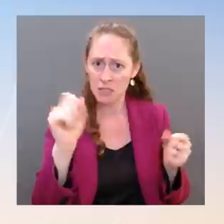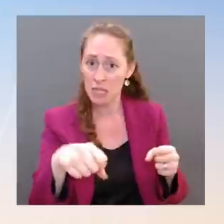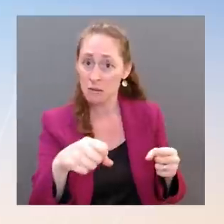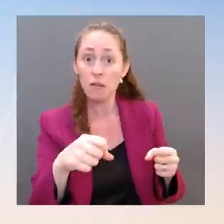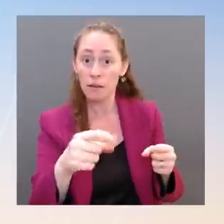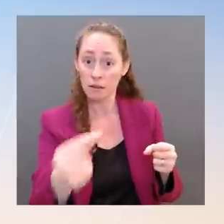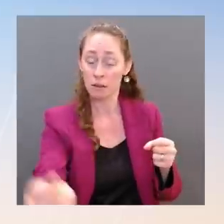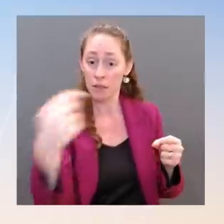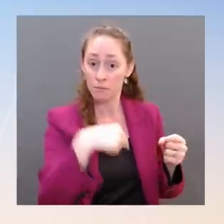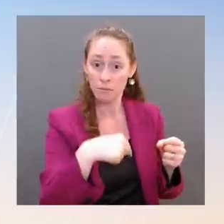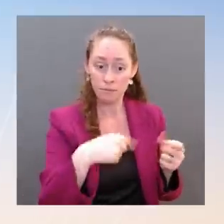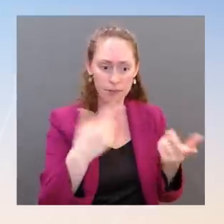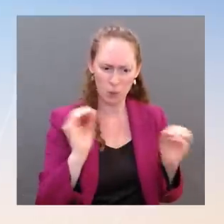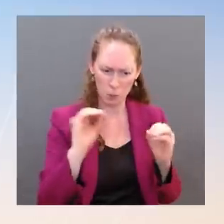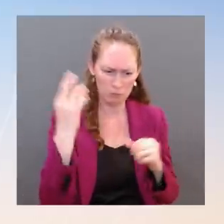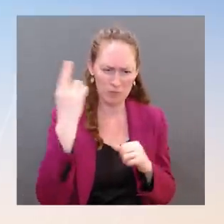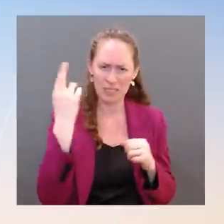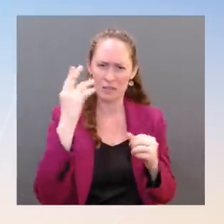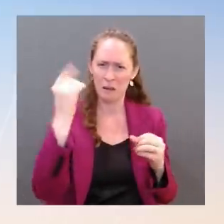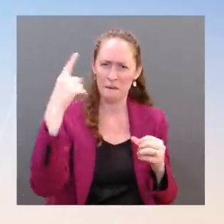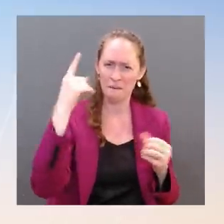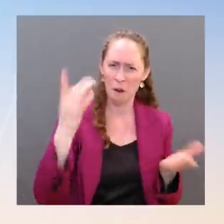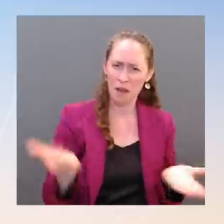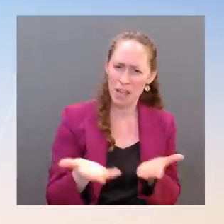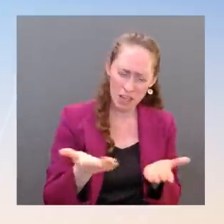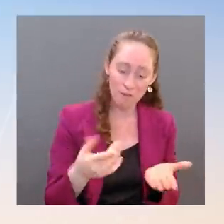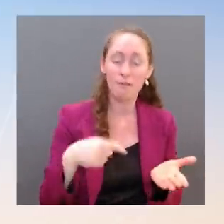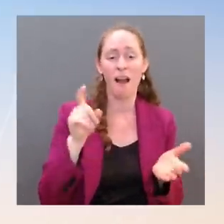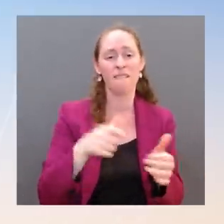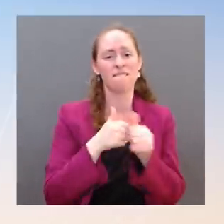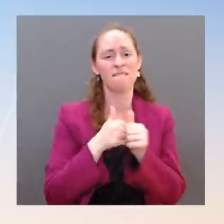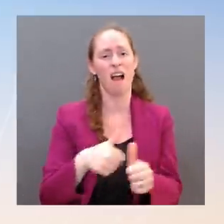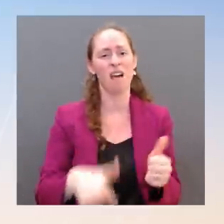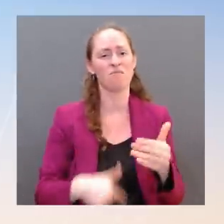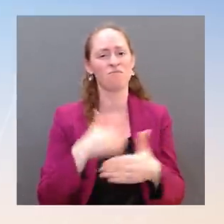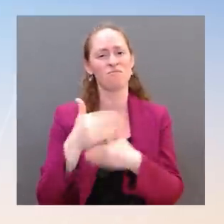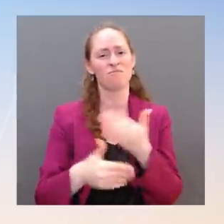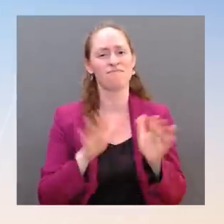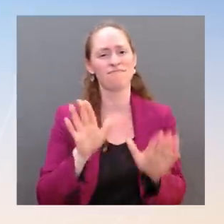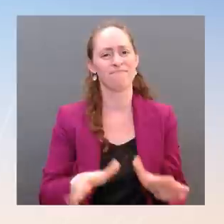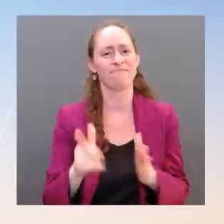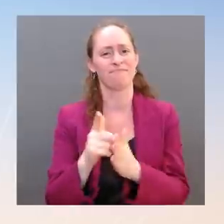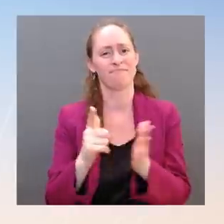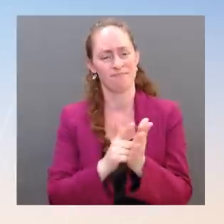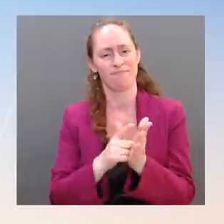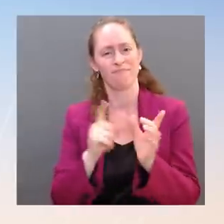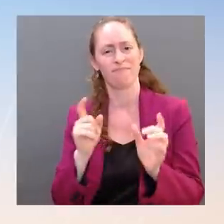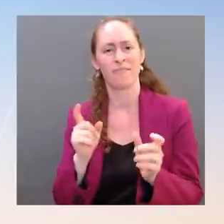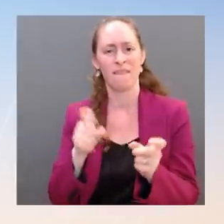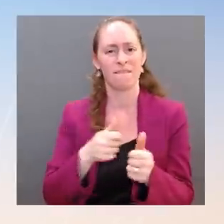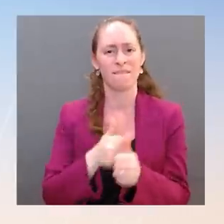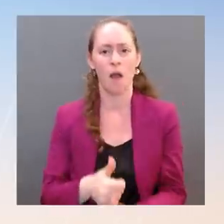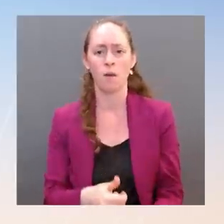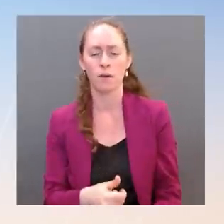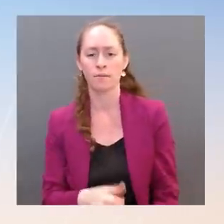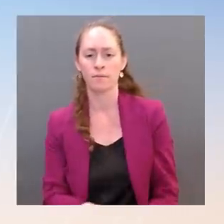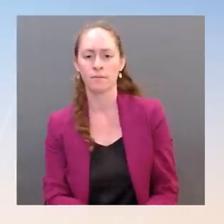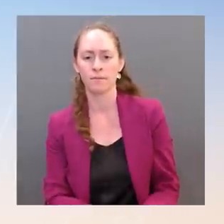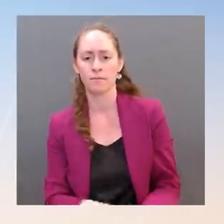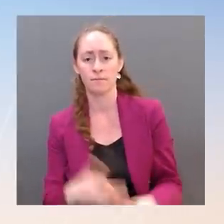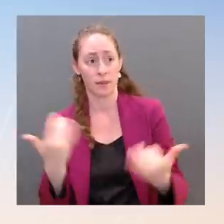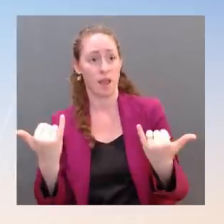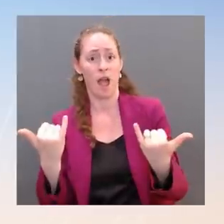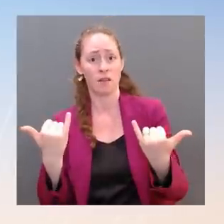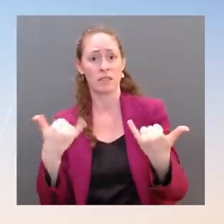process that exists and has existed for some time. Even when Title 42 was in effect, large numbers of individuals were not